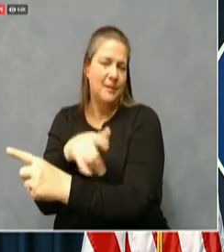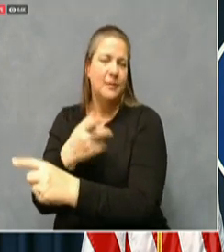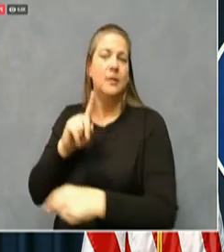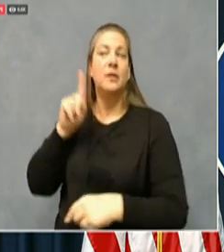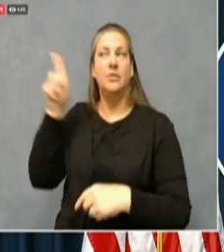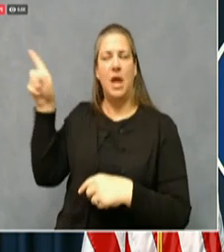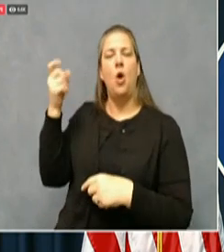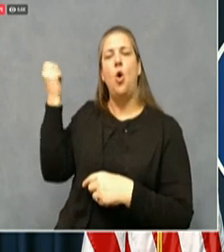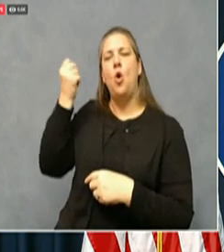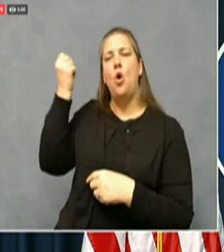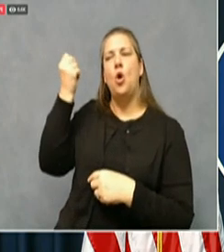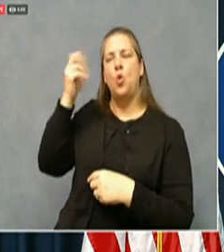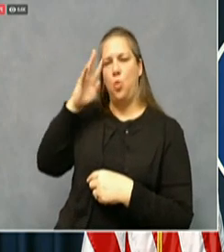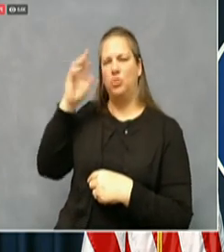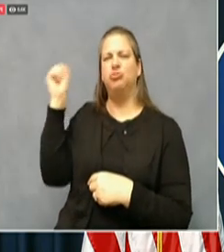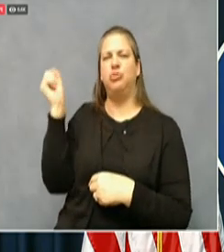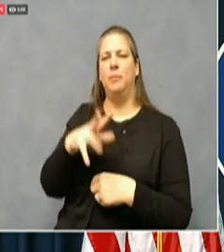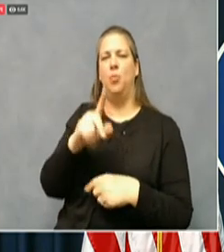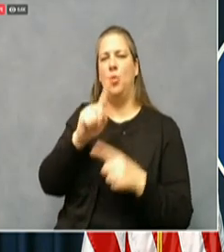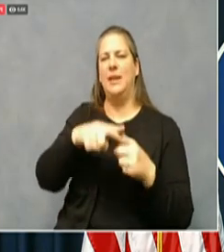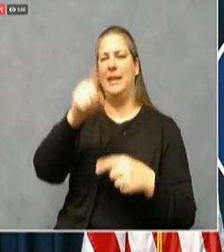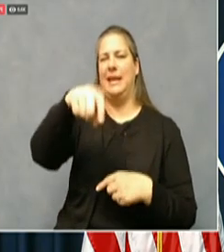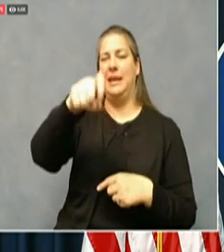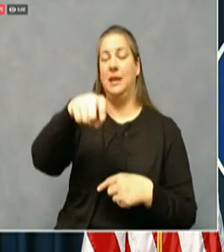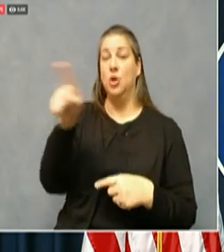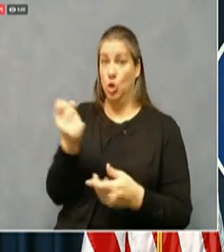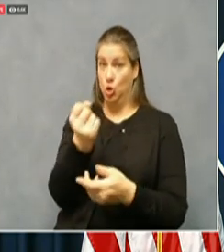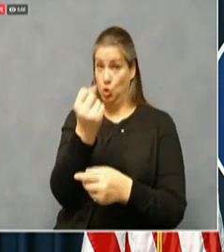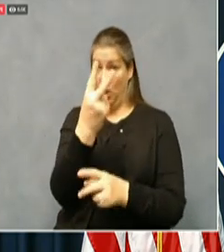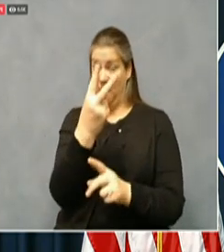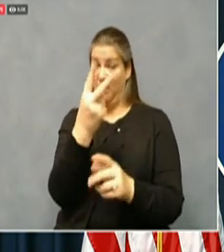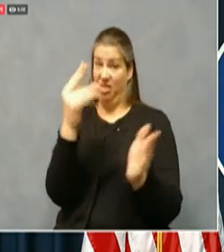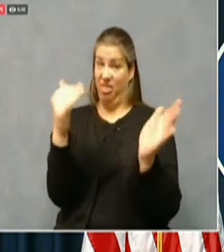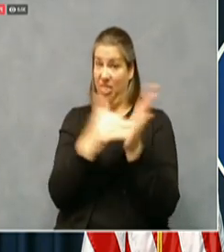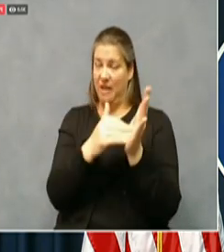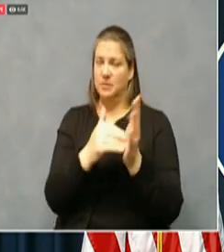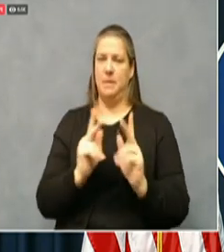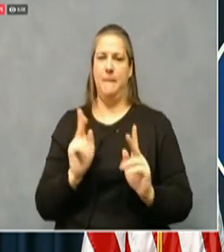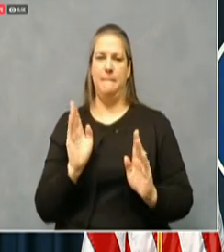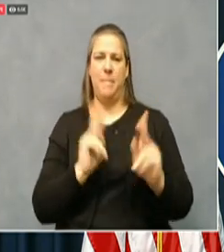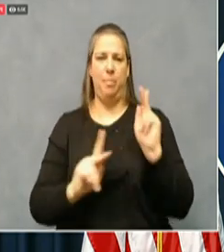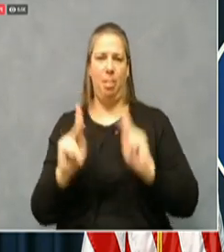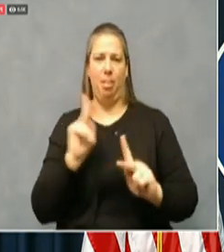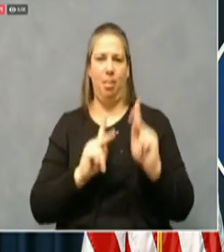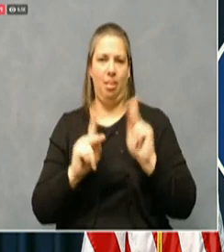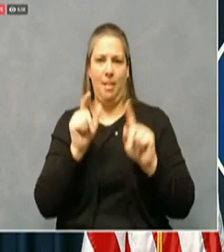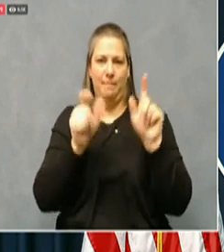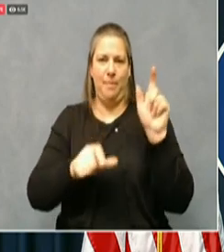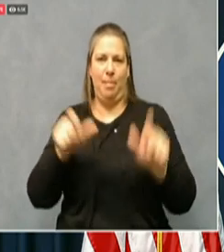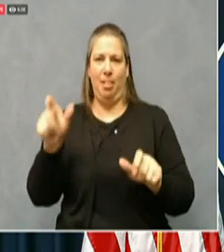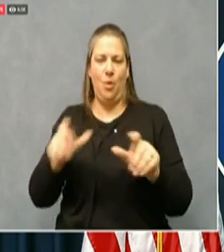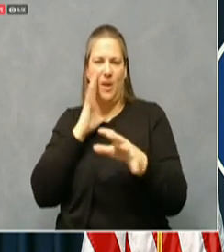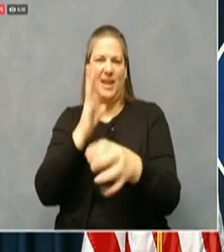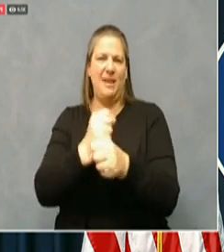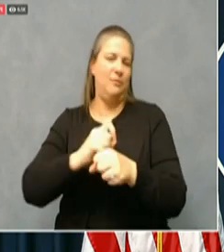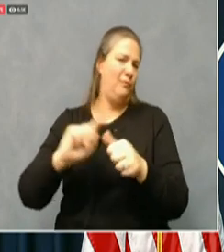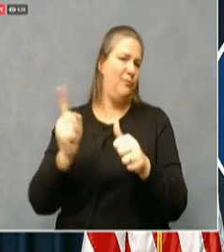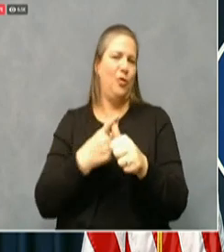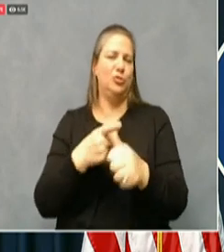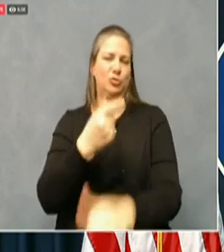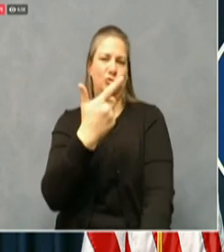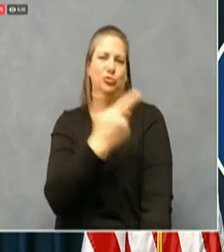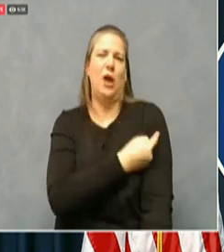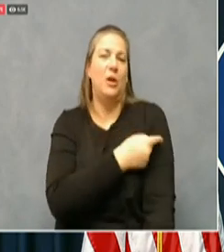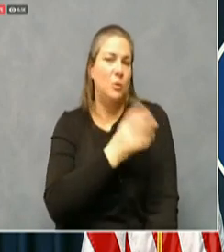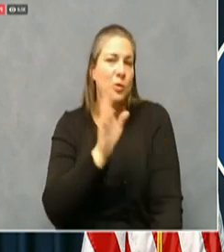So these are 12,000 plus individuals that are getting their their first shot. Uh, but the for each of the 12